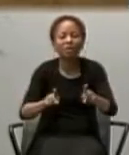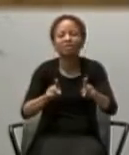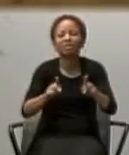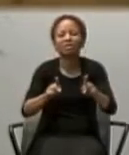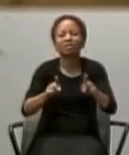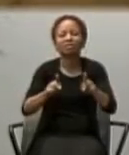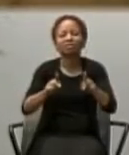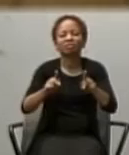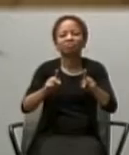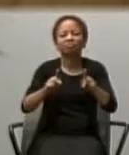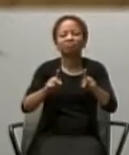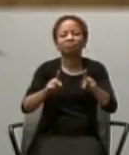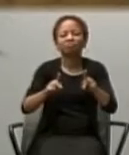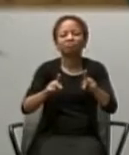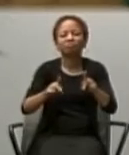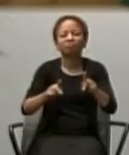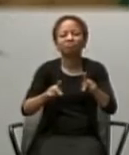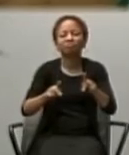grace.